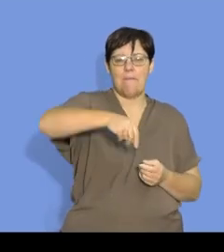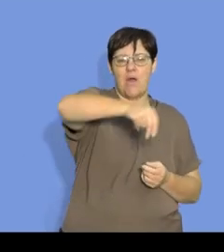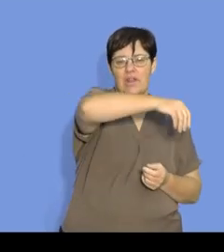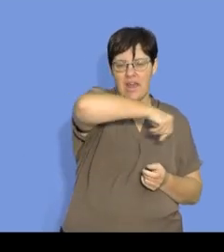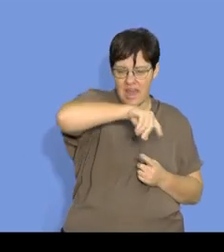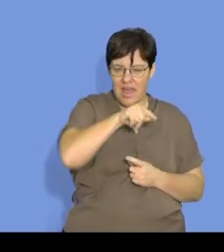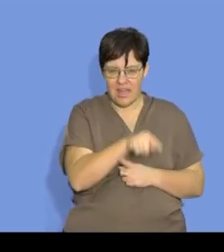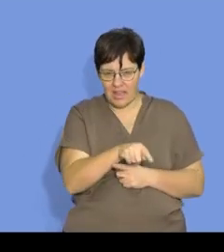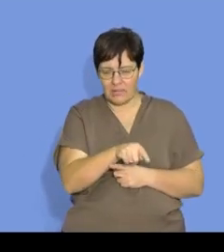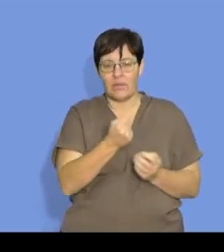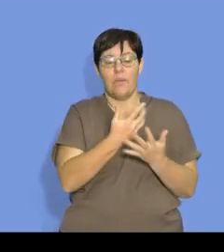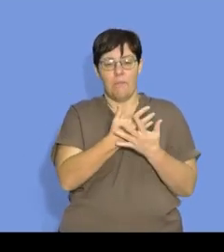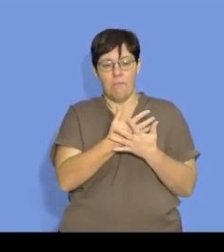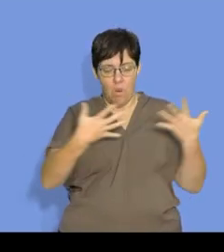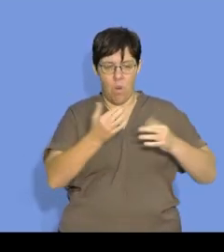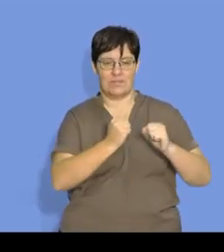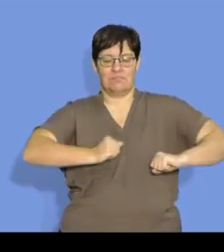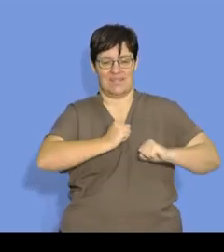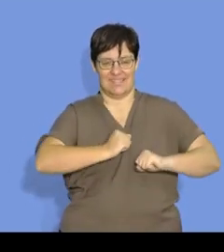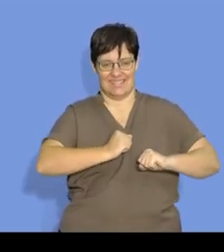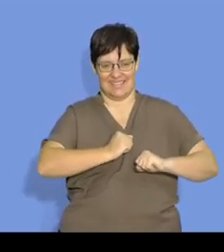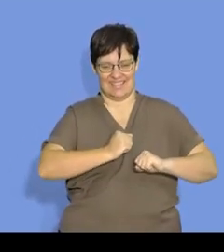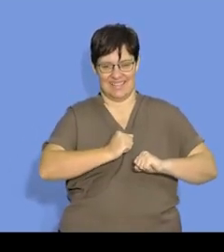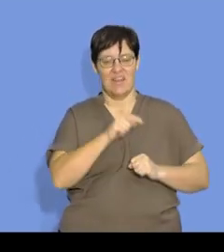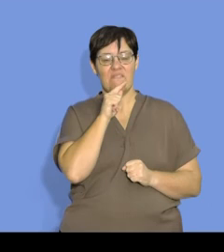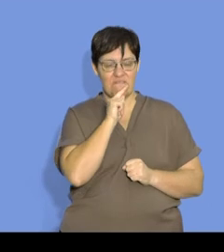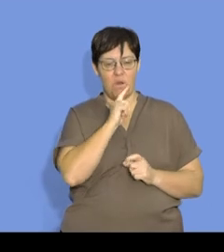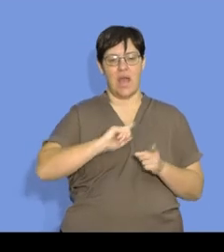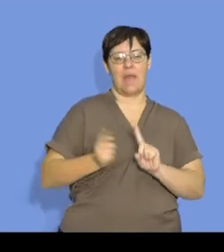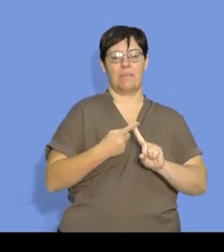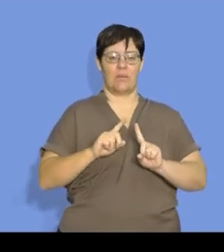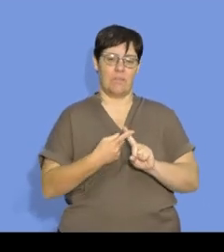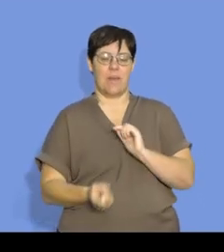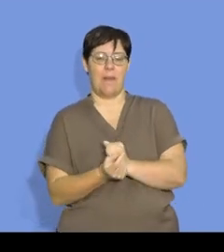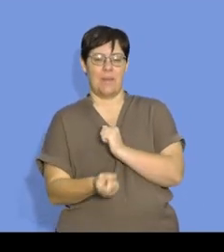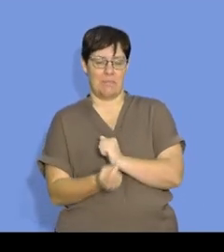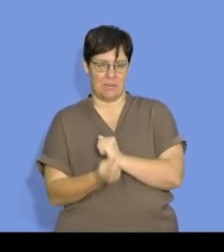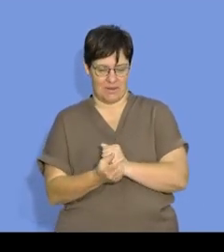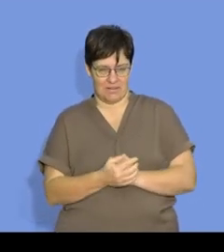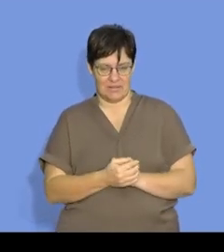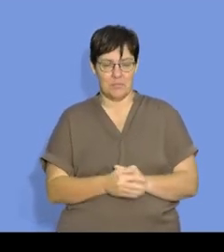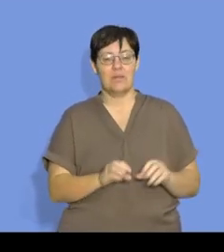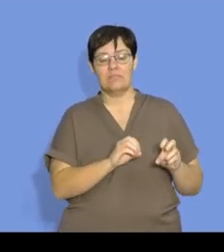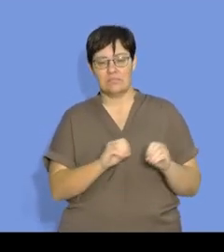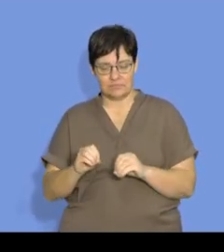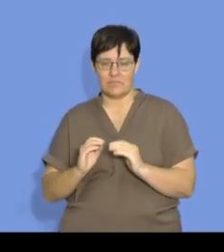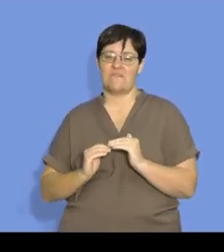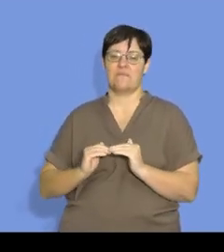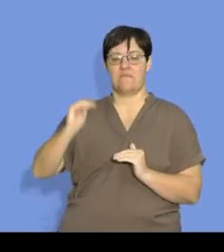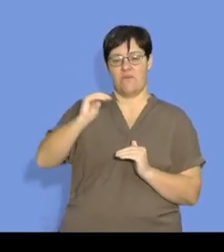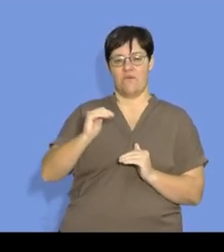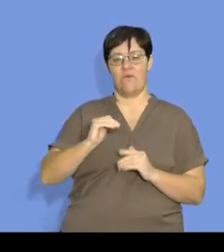particles, there will be more space for the collisions to happen, and it will lead to an